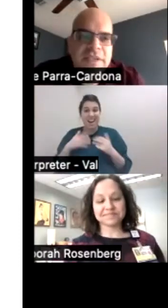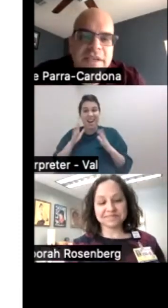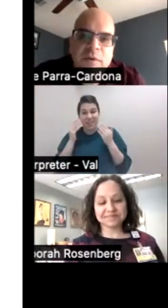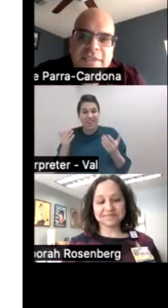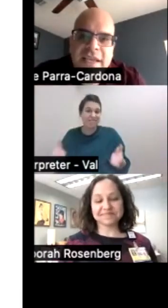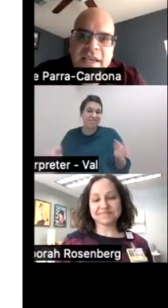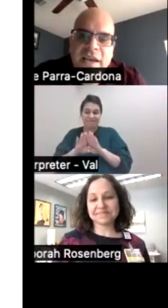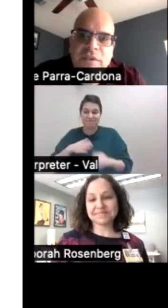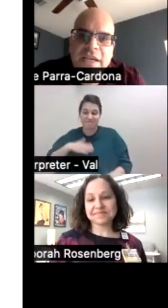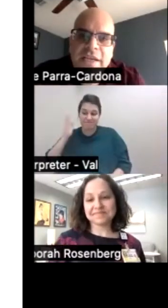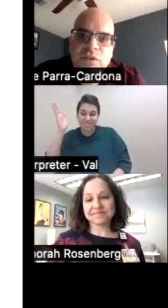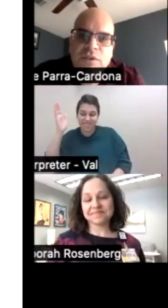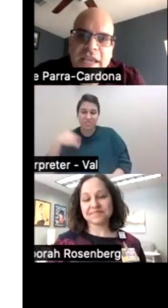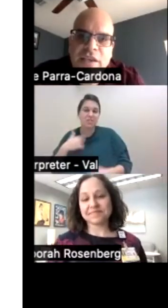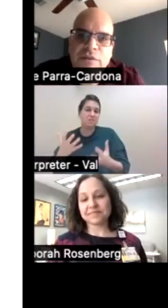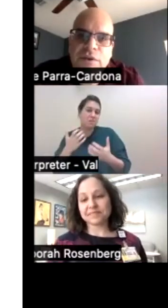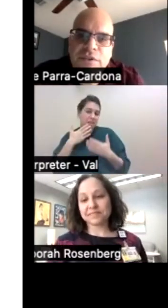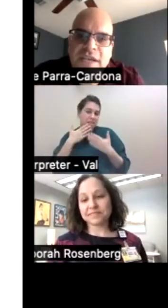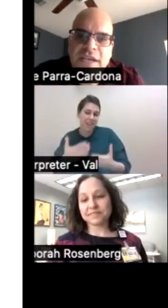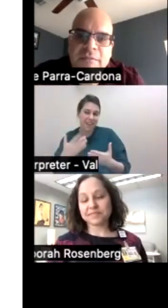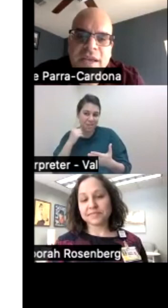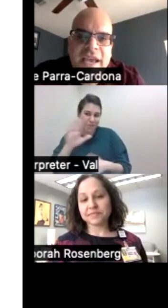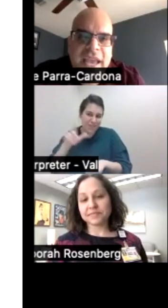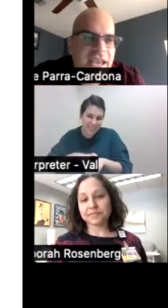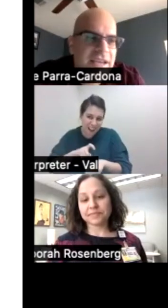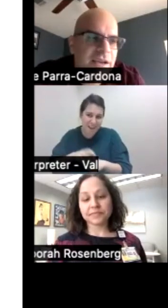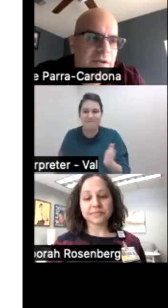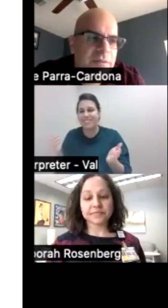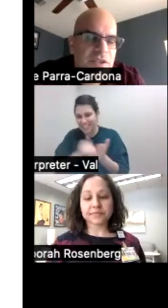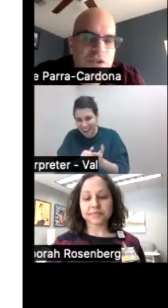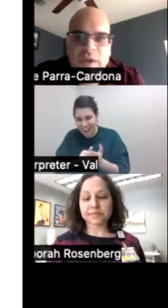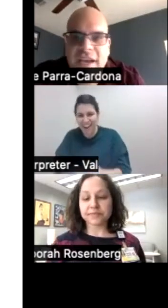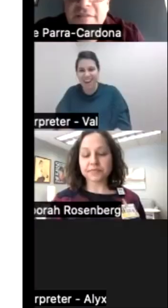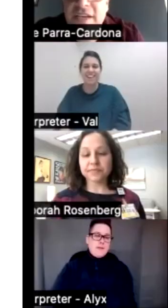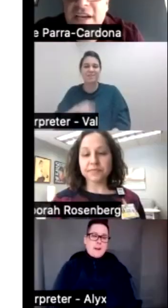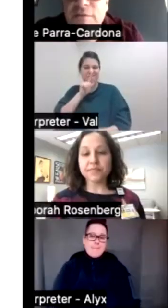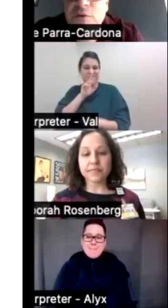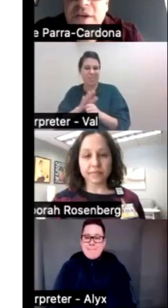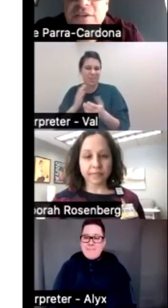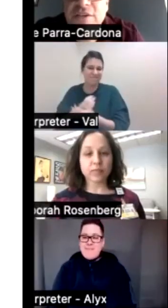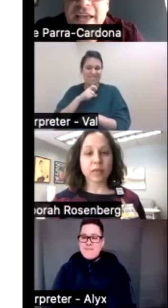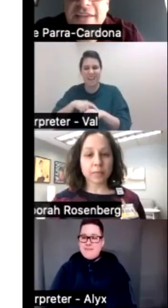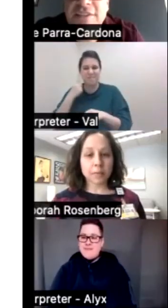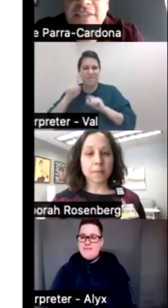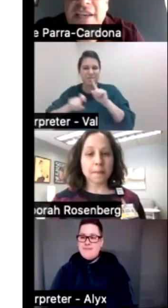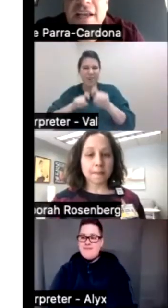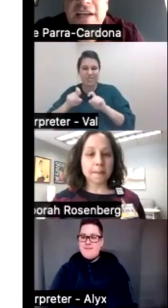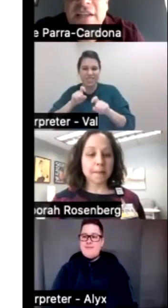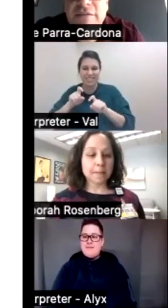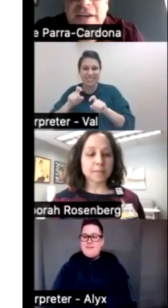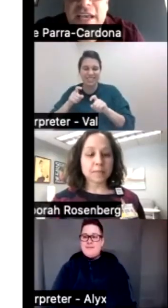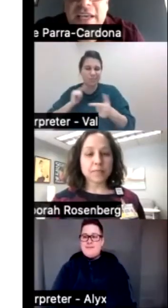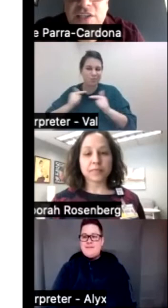close and once again I would like to thank you for your time and I want to make sure we have time for question and answers and